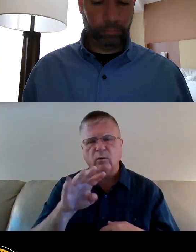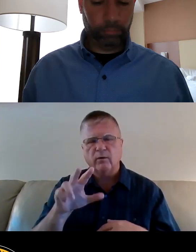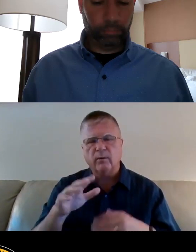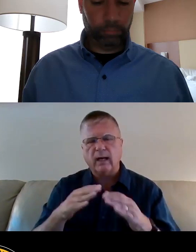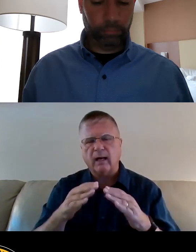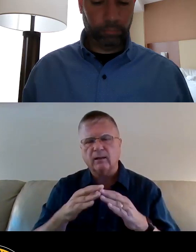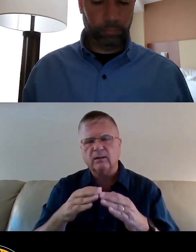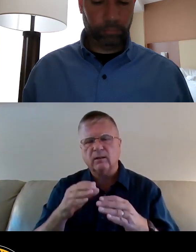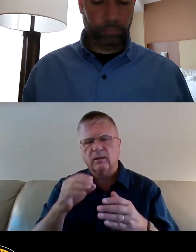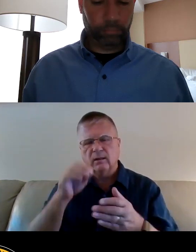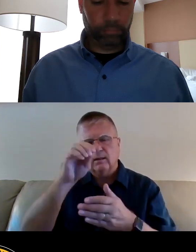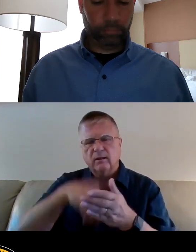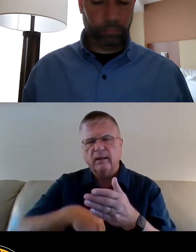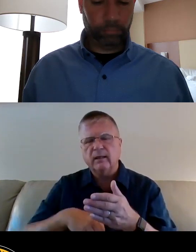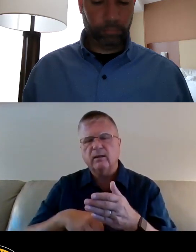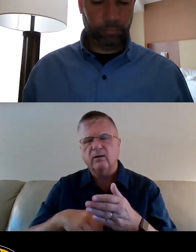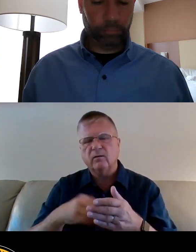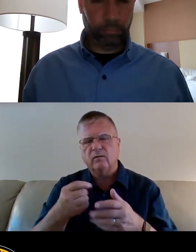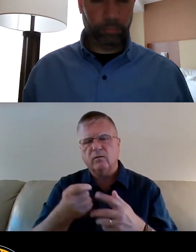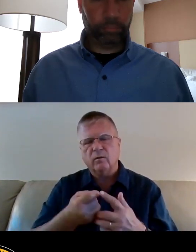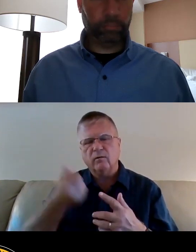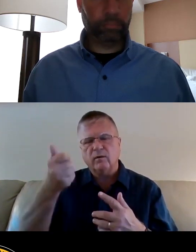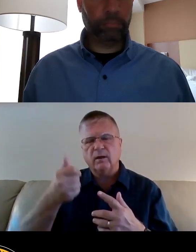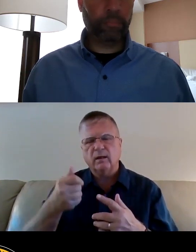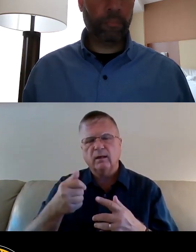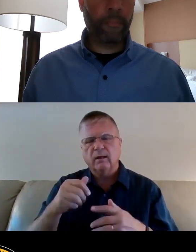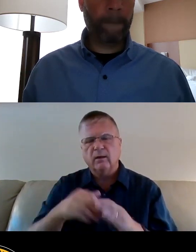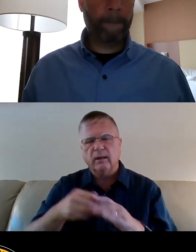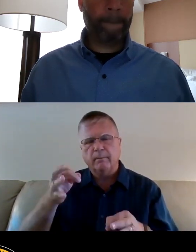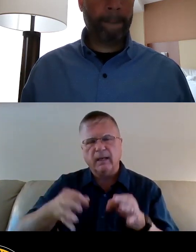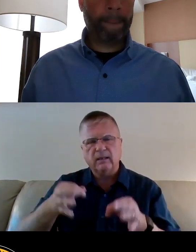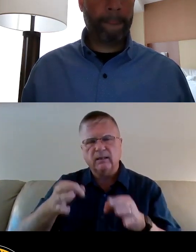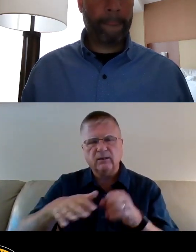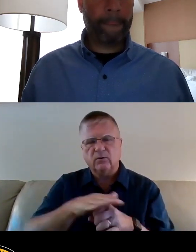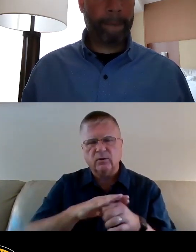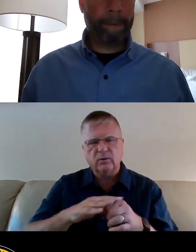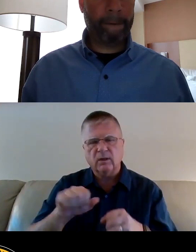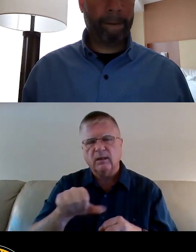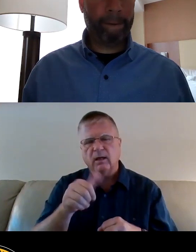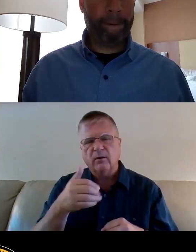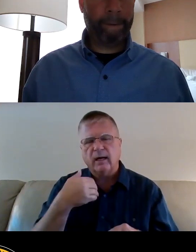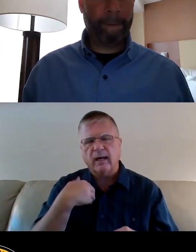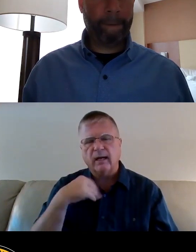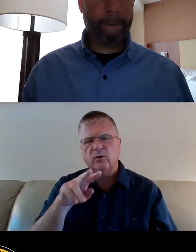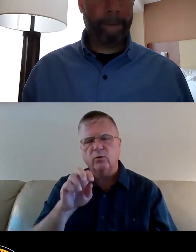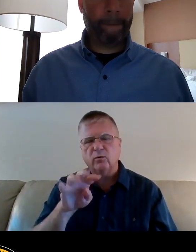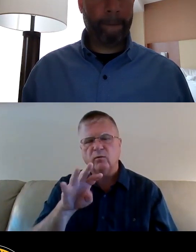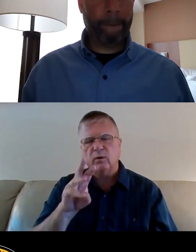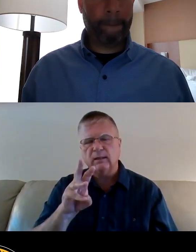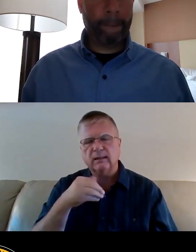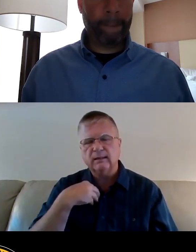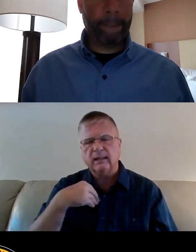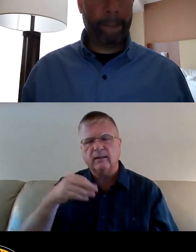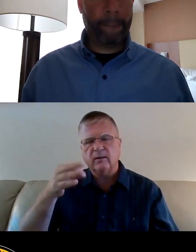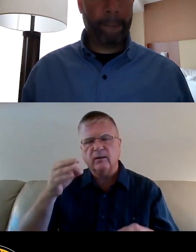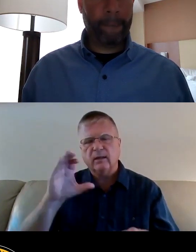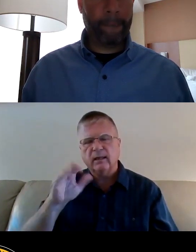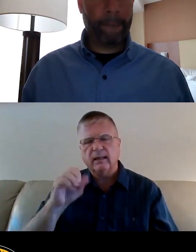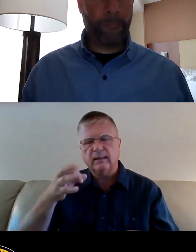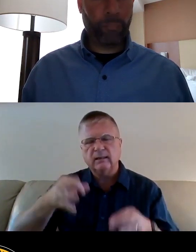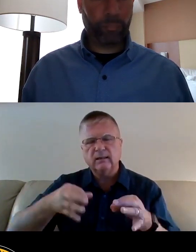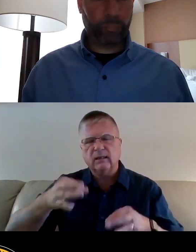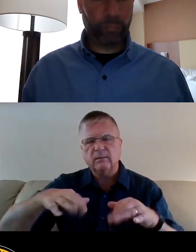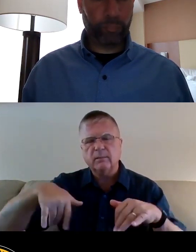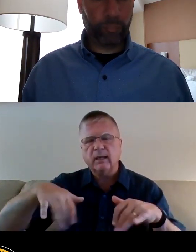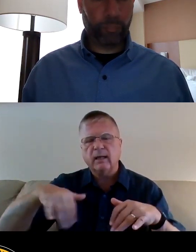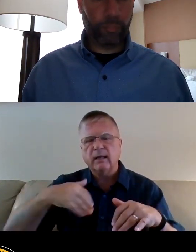Pittsburgh serving magisterial districts. Another 246 have had their cases judged for the landlord in that time and haven't yet had an order for possession issued.